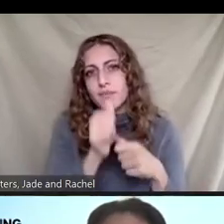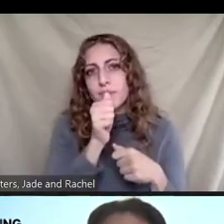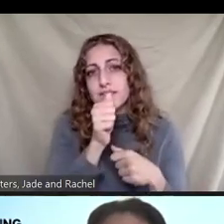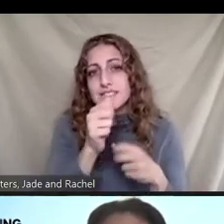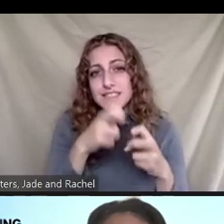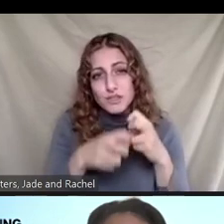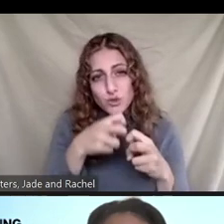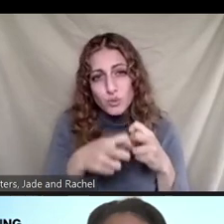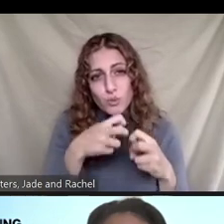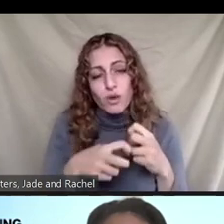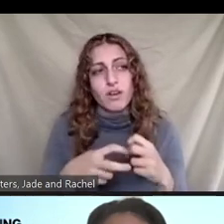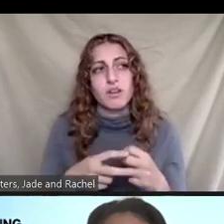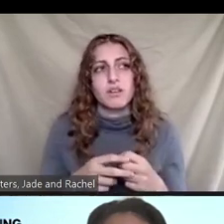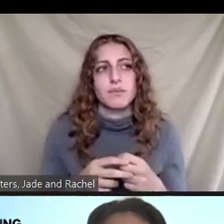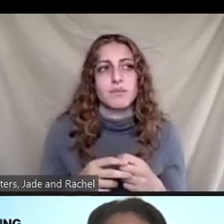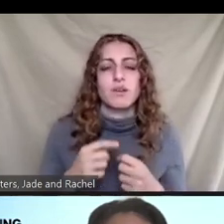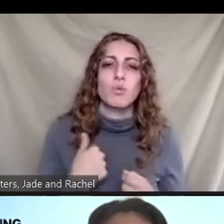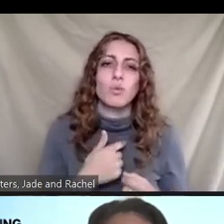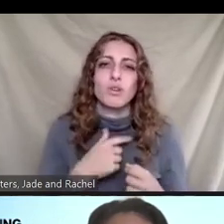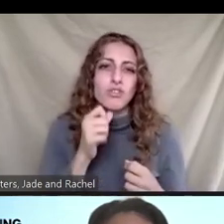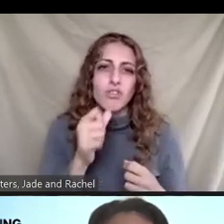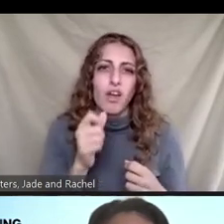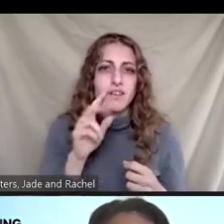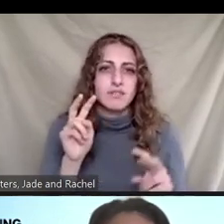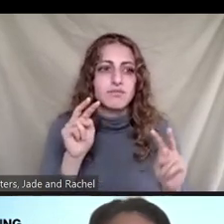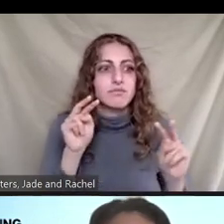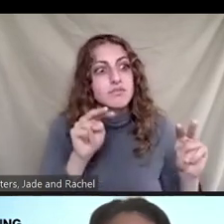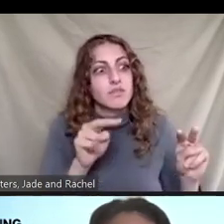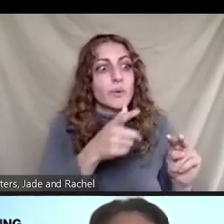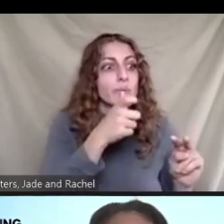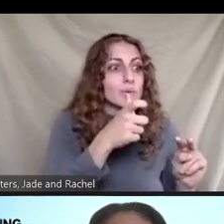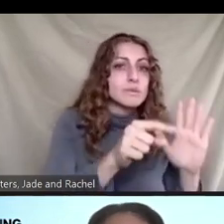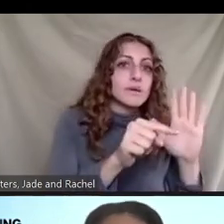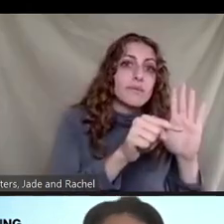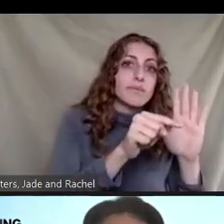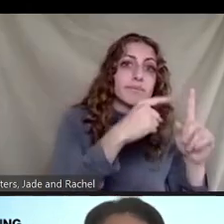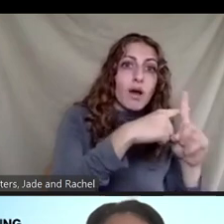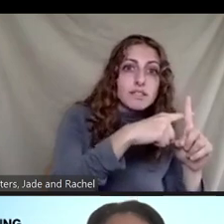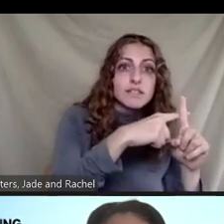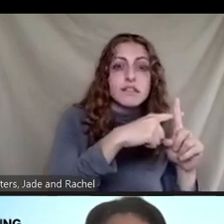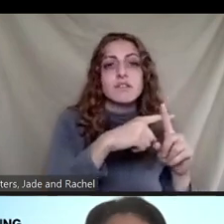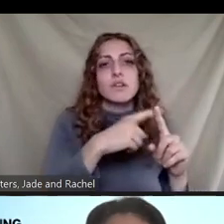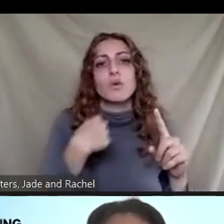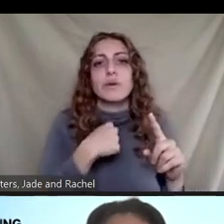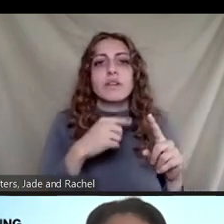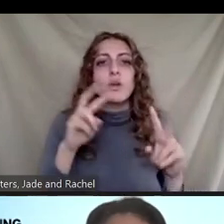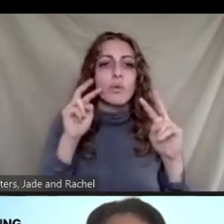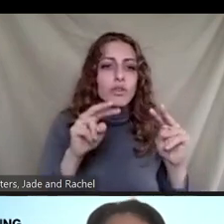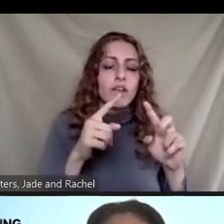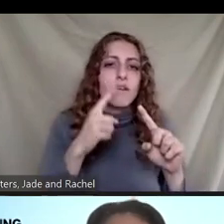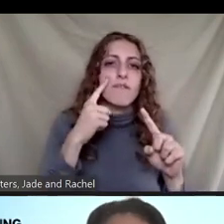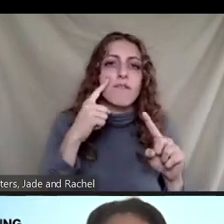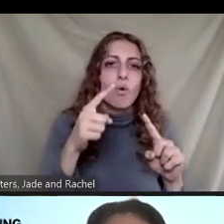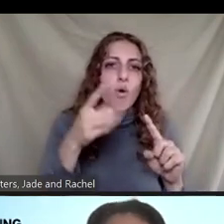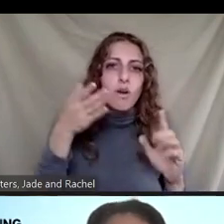much, um, looking at like who is positive. It's just so looking for the presence of the SARS-CoV-2